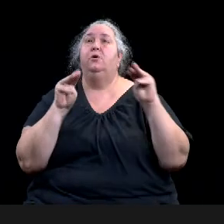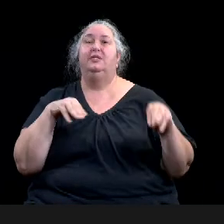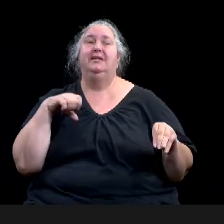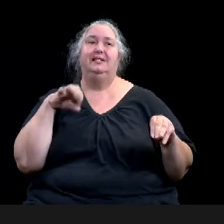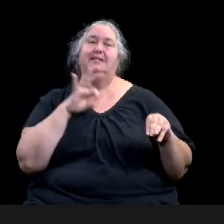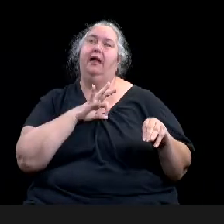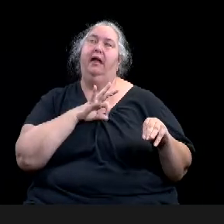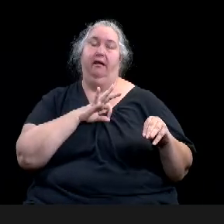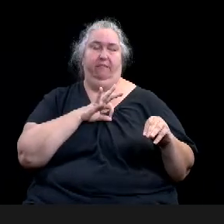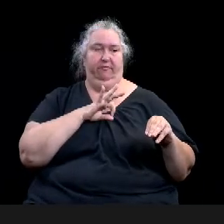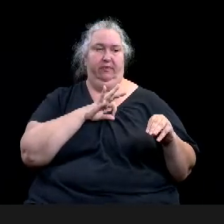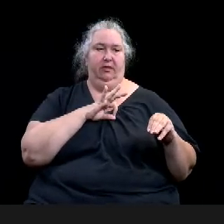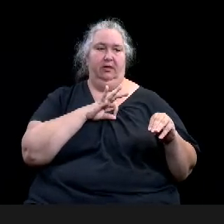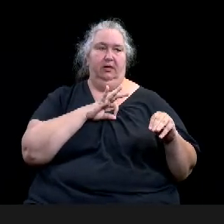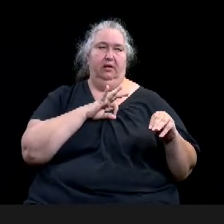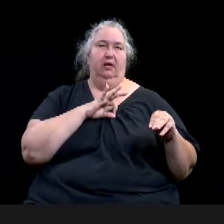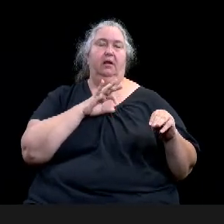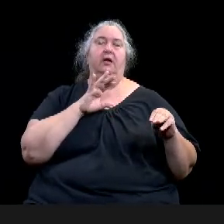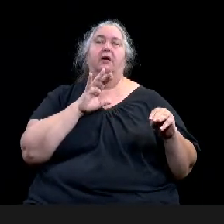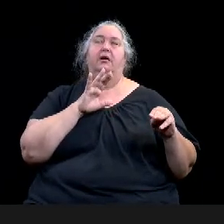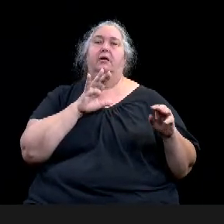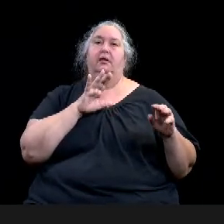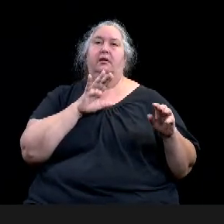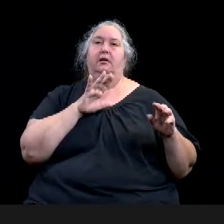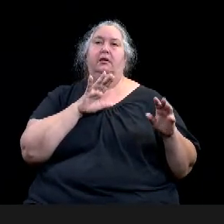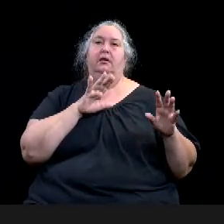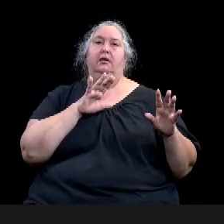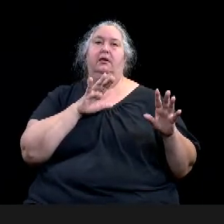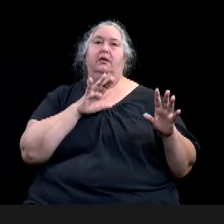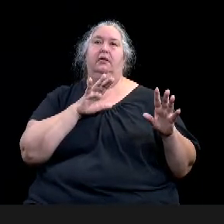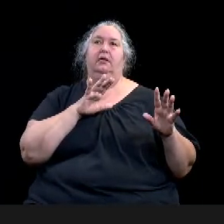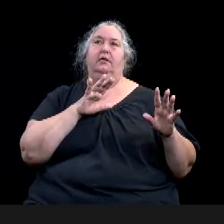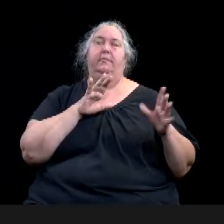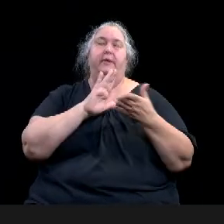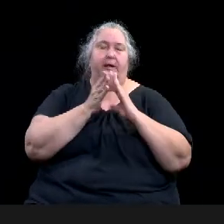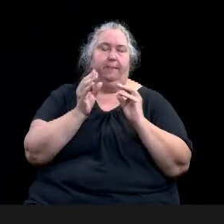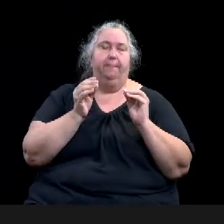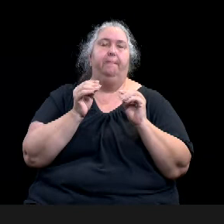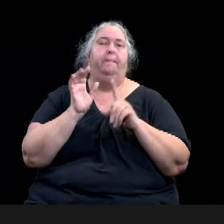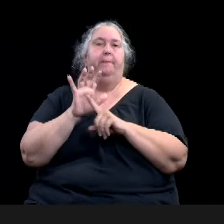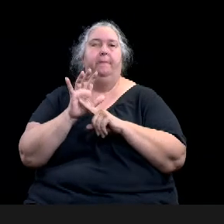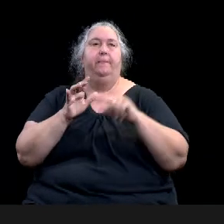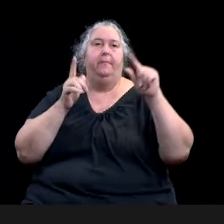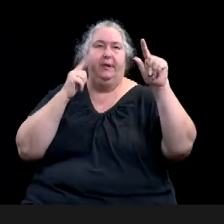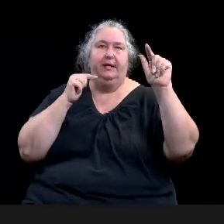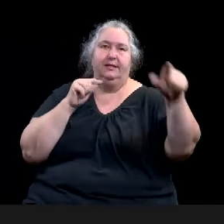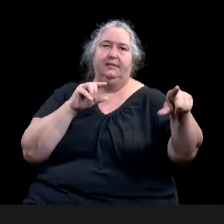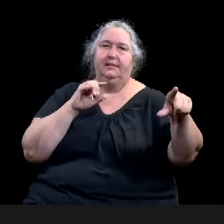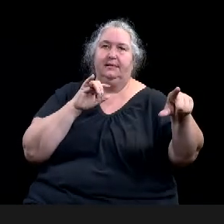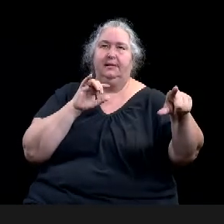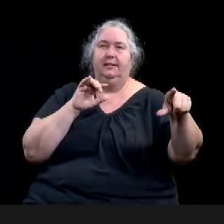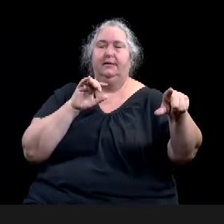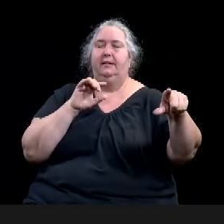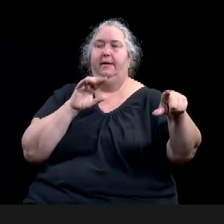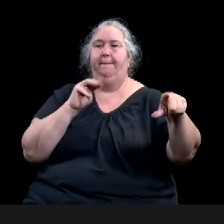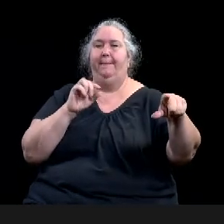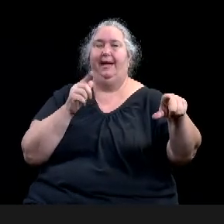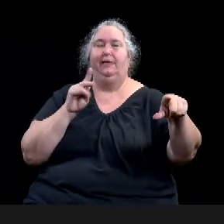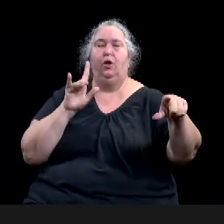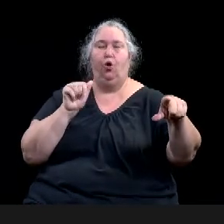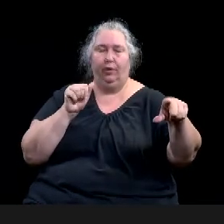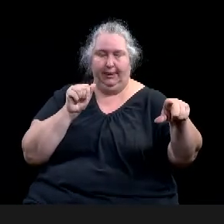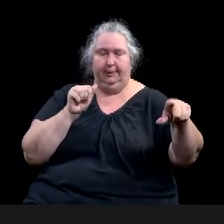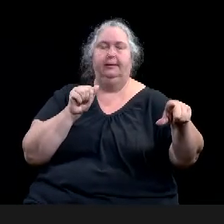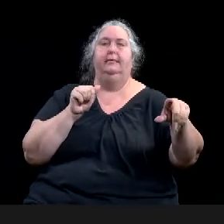37%. So that meant there was a five year period of, uh, 465,000 guests who, who,